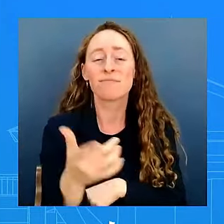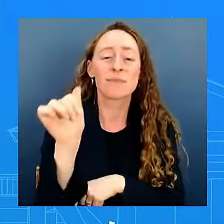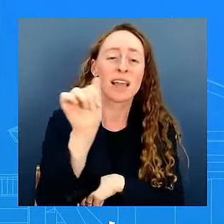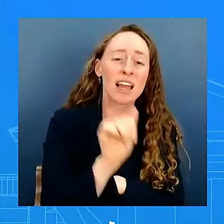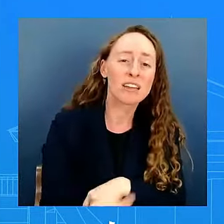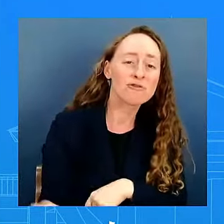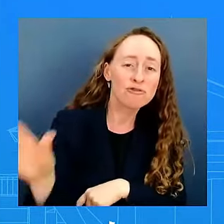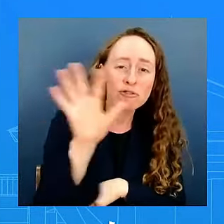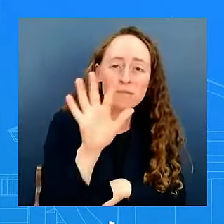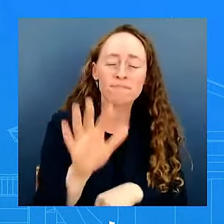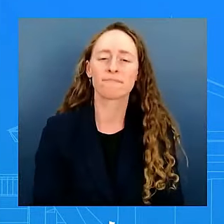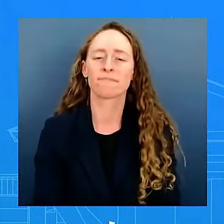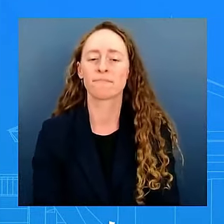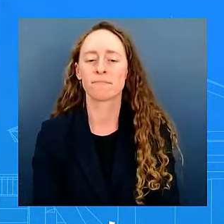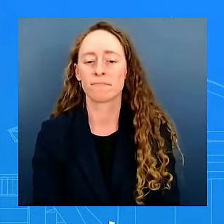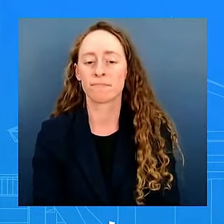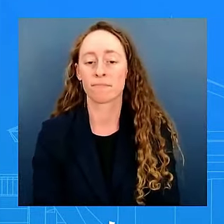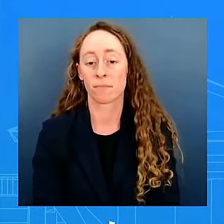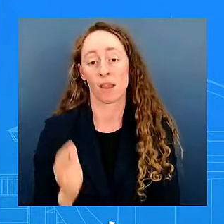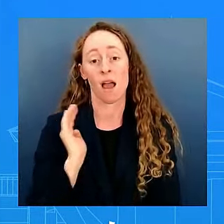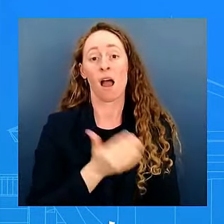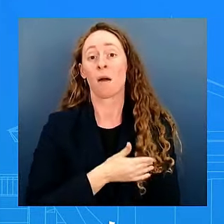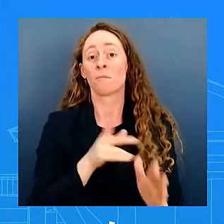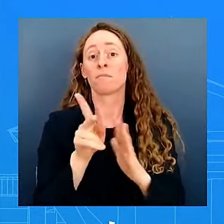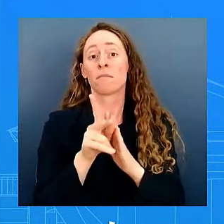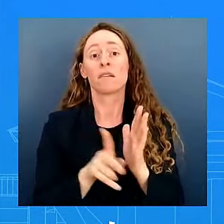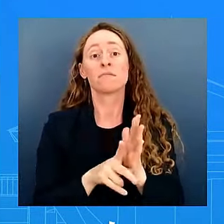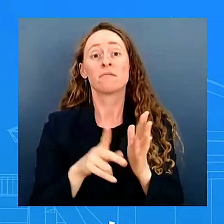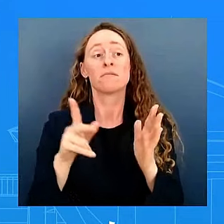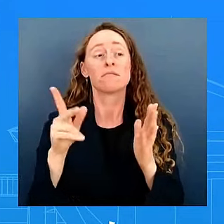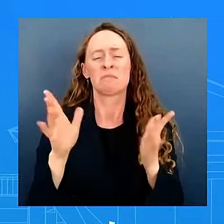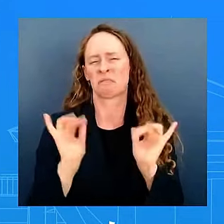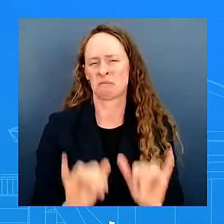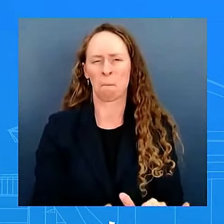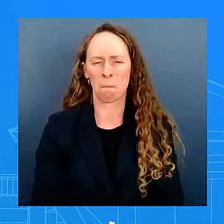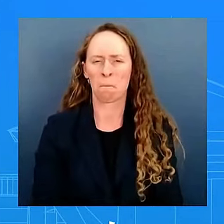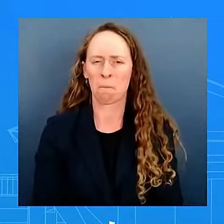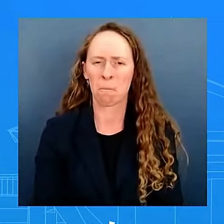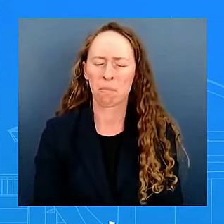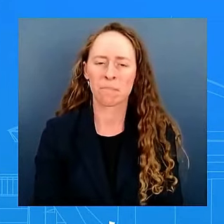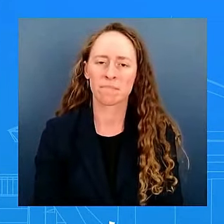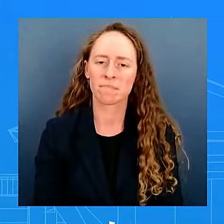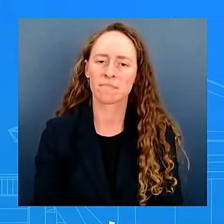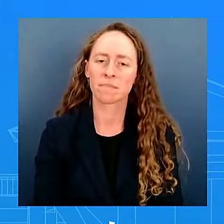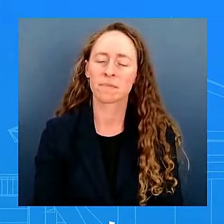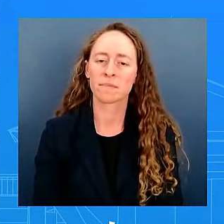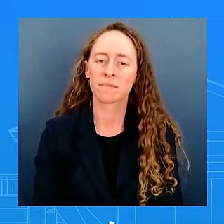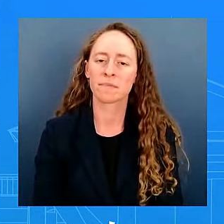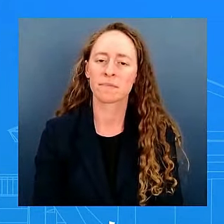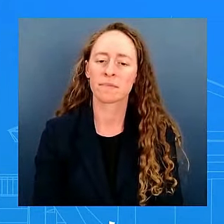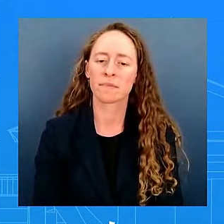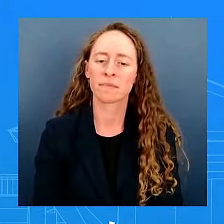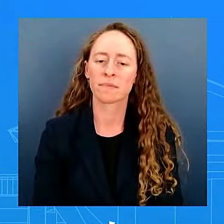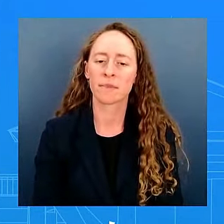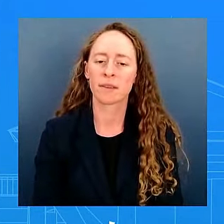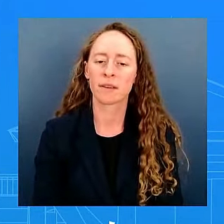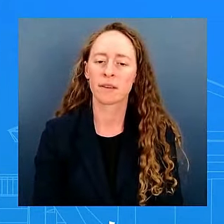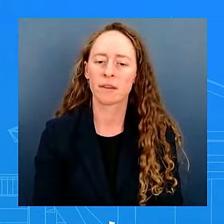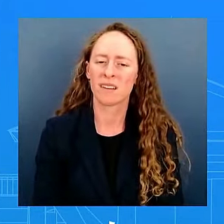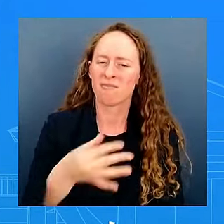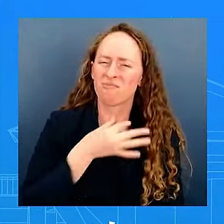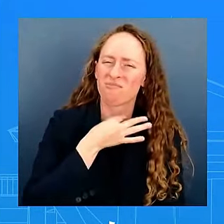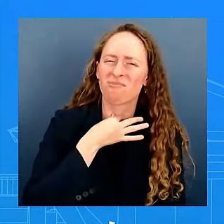changed thank you karen what is the holdup on a decision allowing ukraine to use long-range missiles inside russia